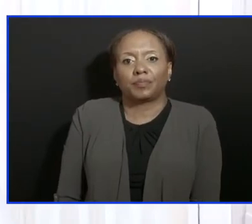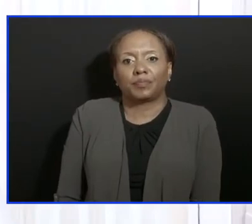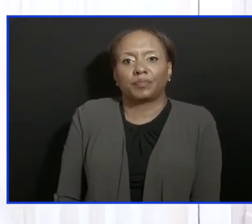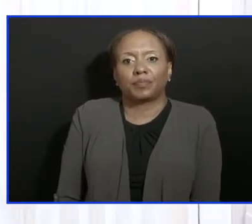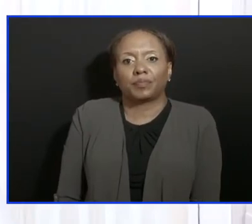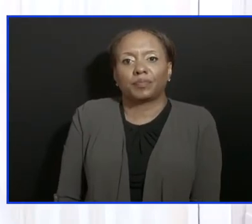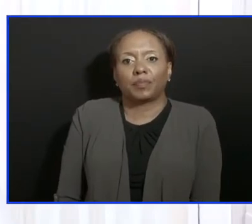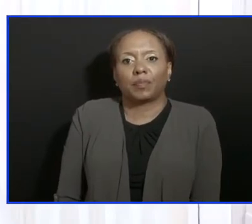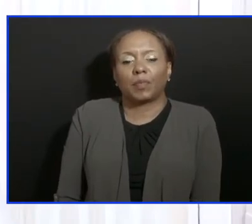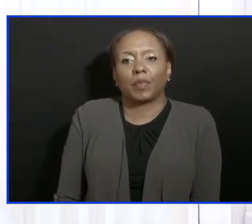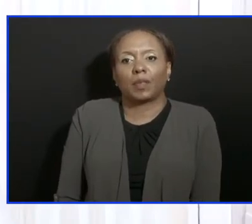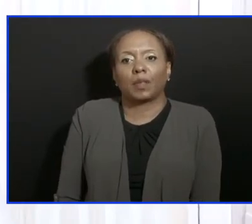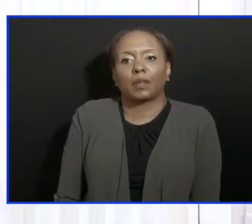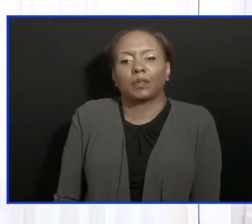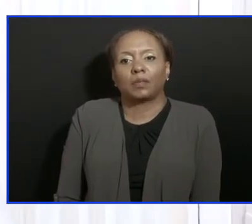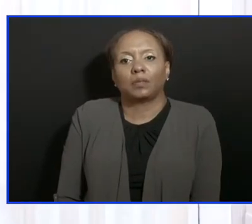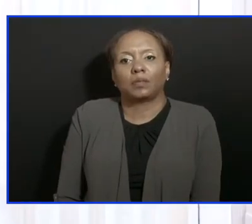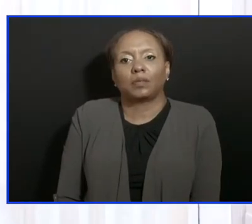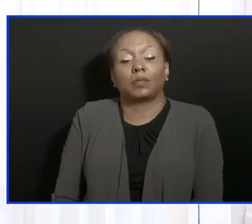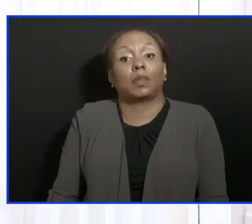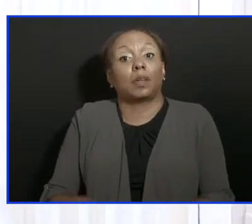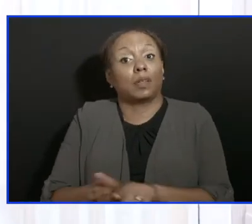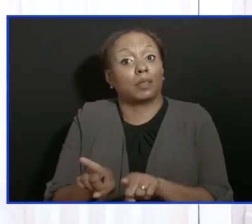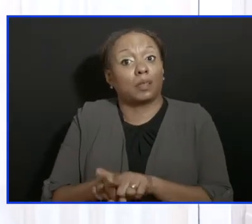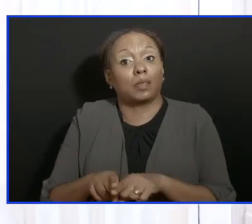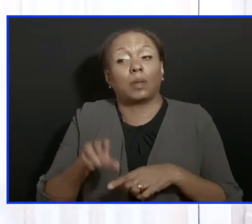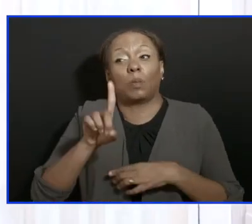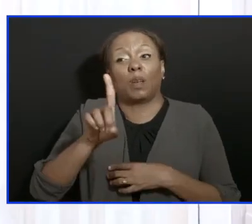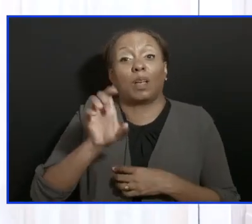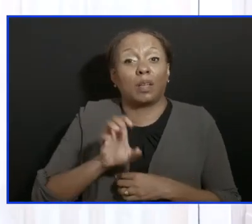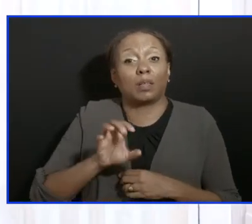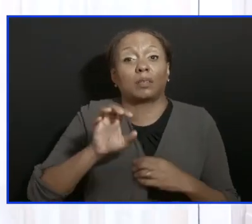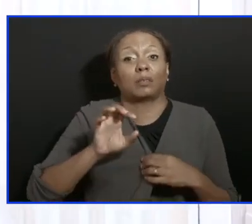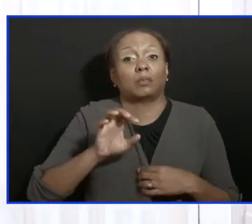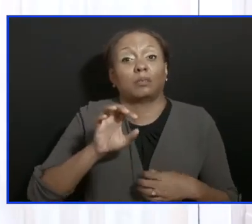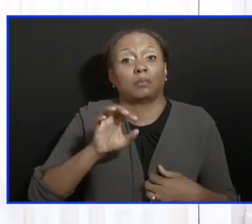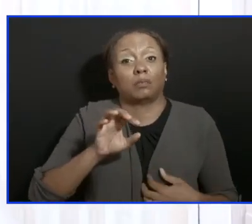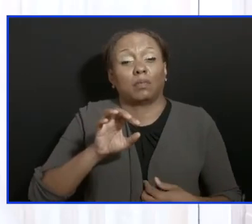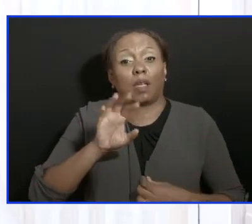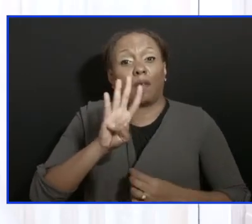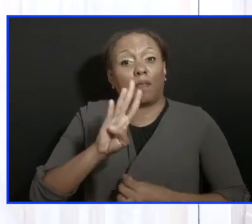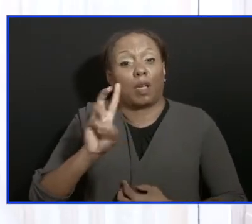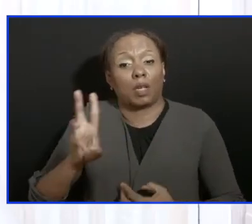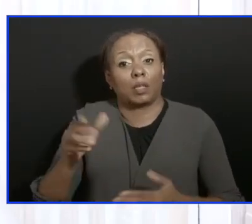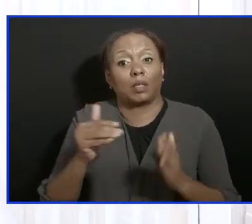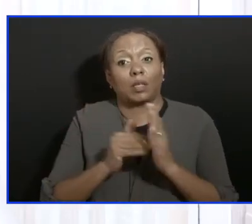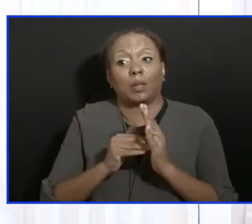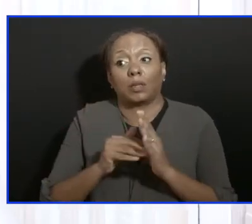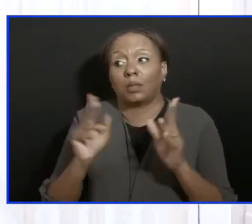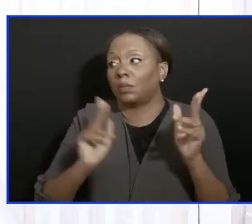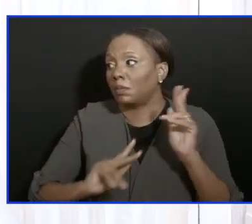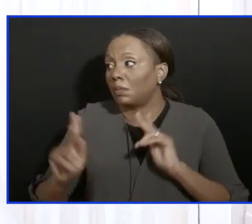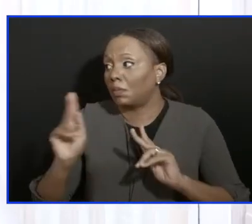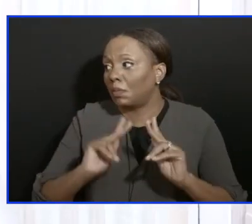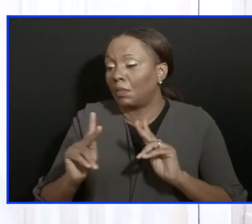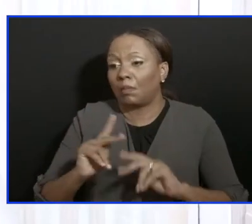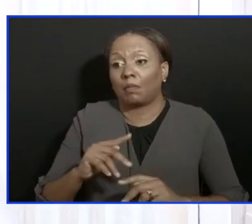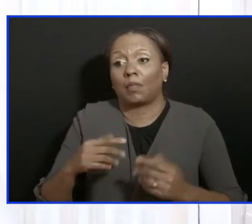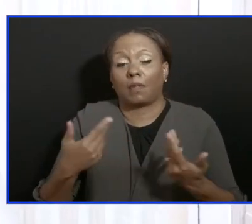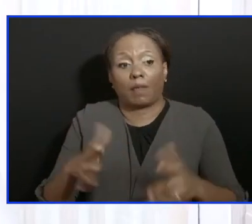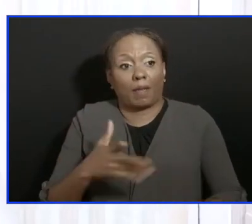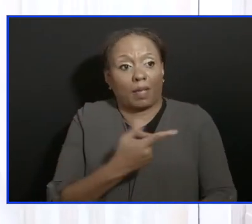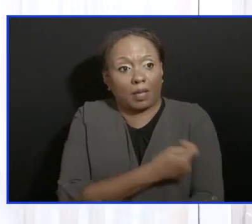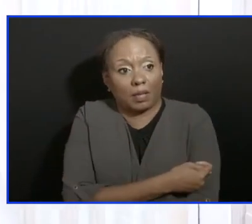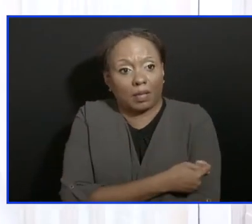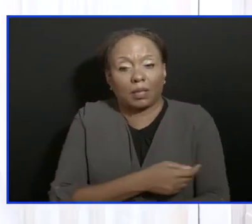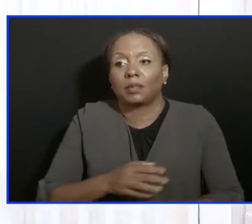is that we have 146,000 people vaccinated. And I really would like Dr. Ford to explain how